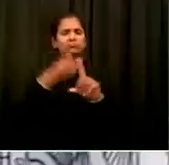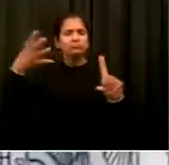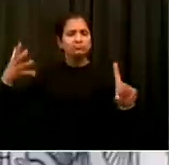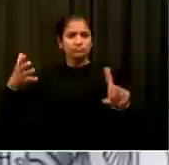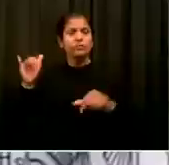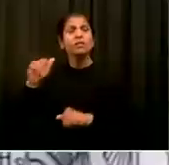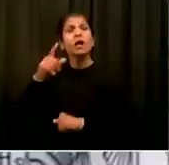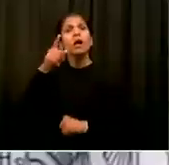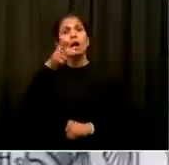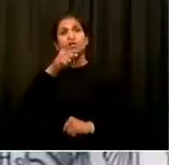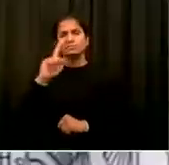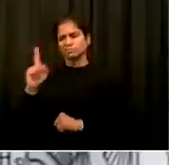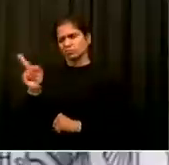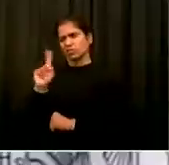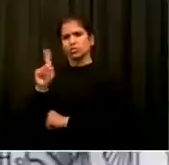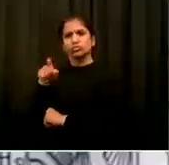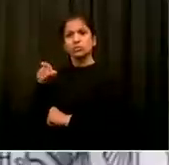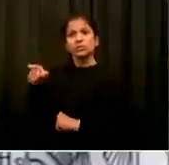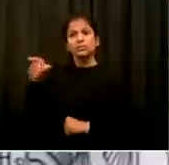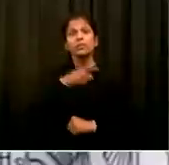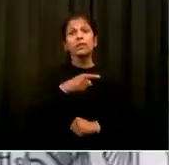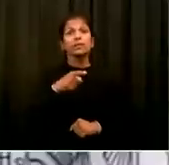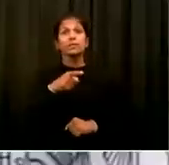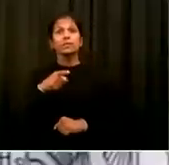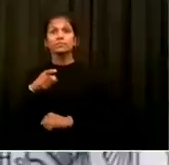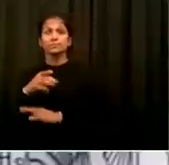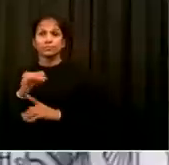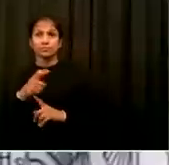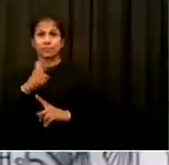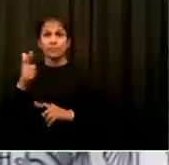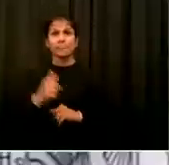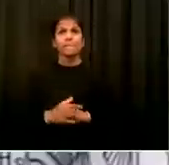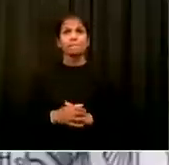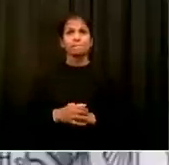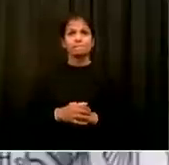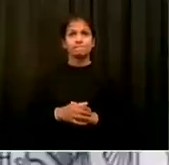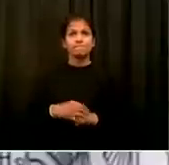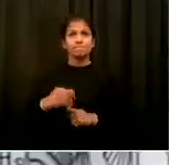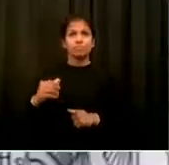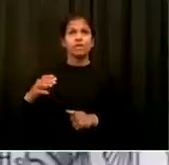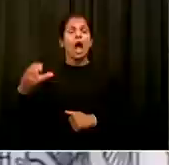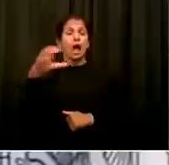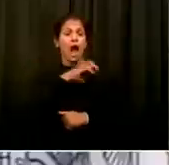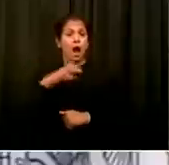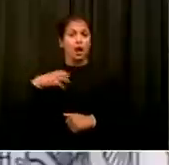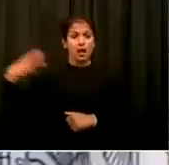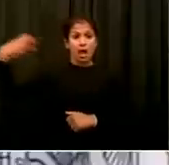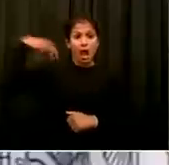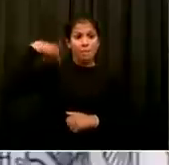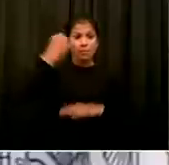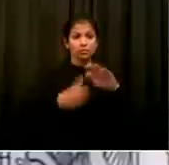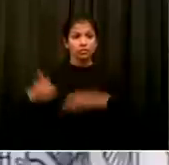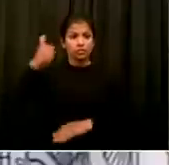concern is ahead of our extraordinary test and trace effort, Dr. Ted Long.